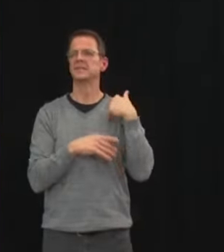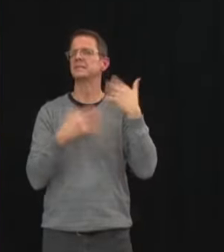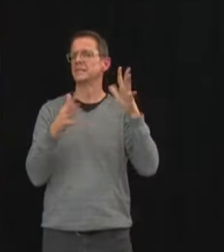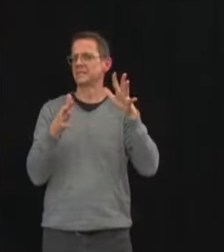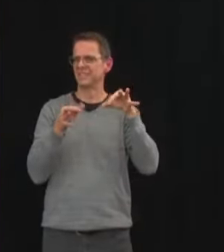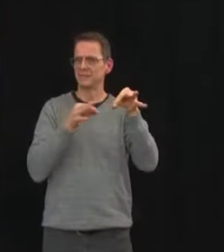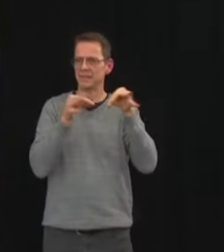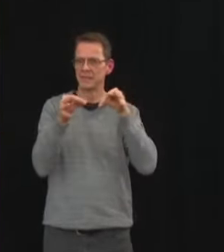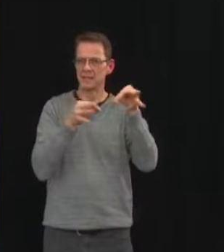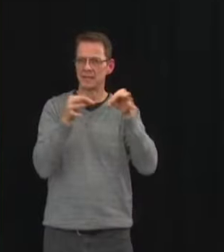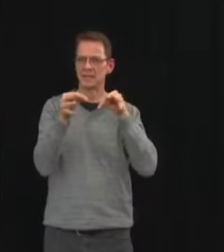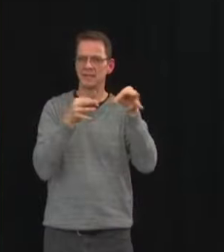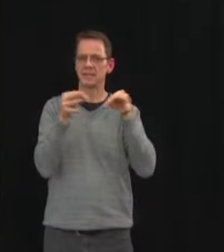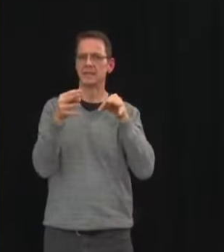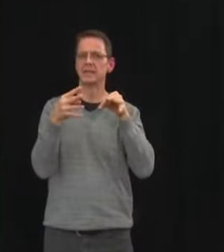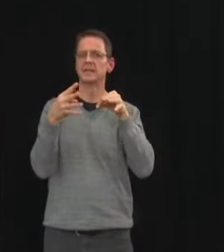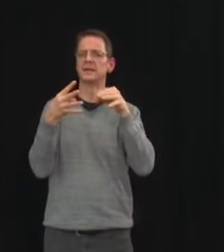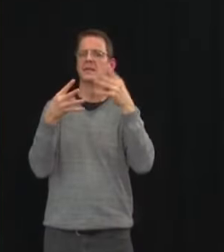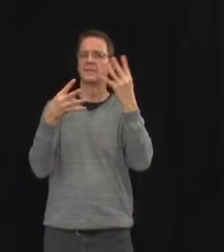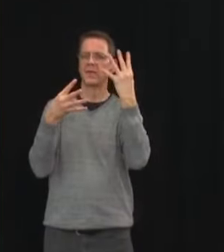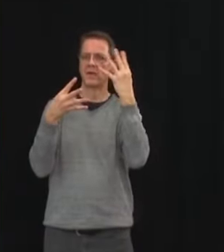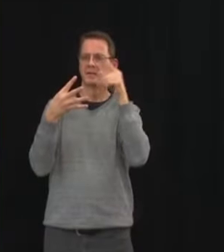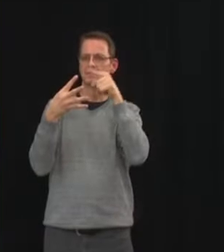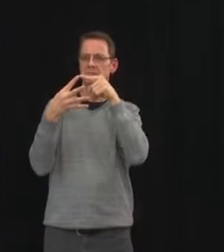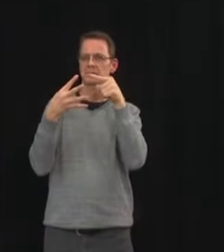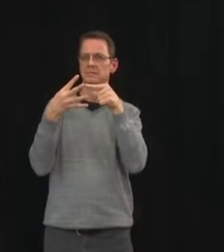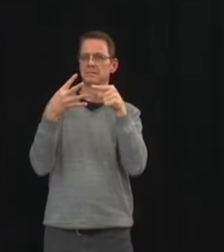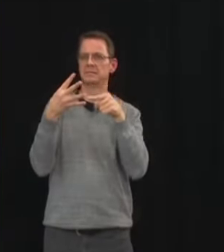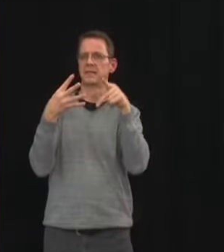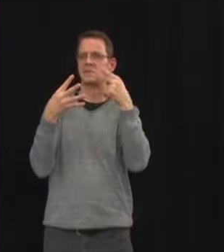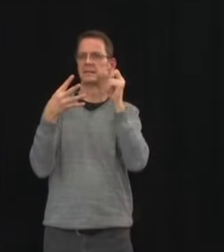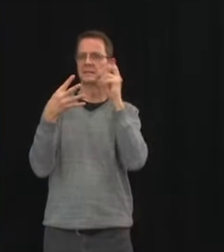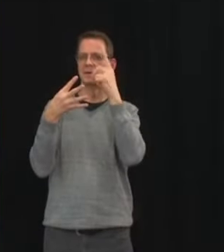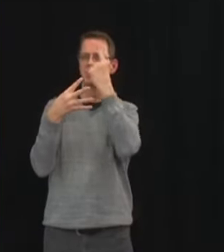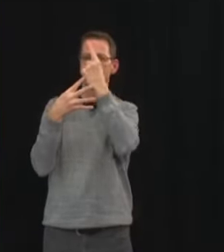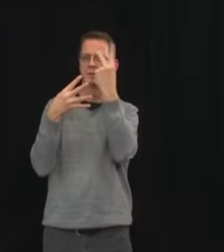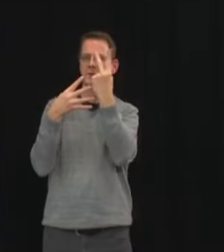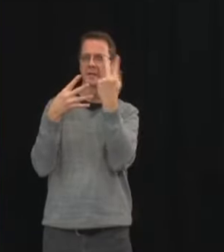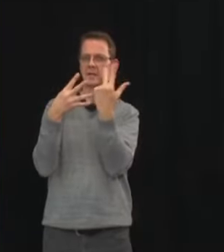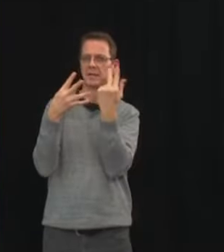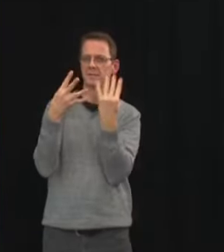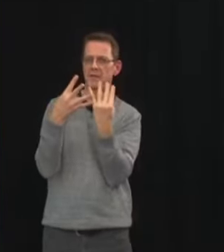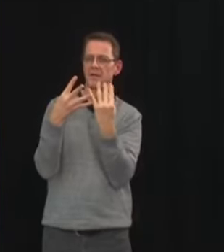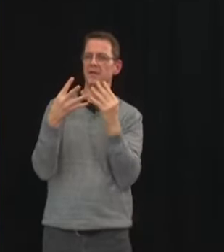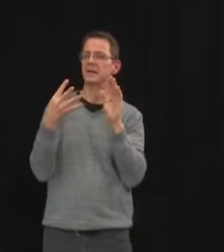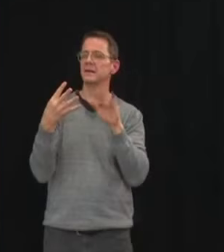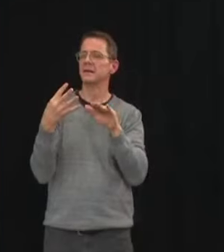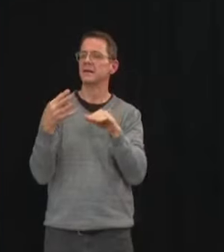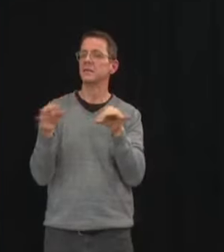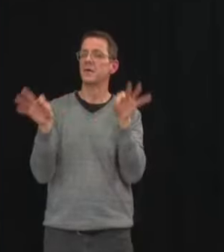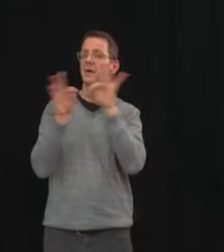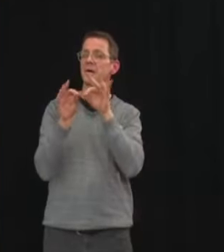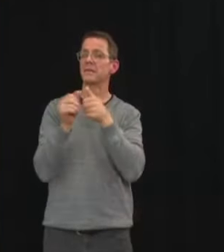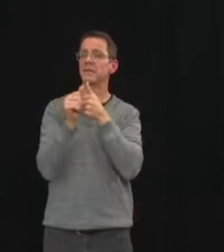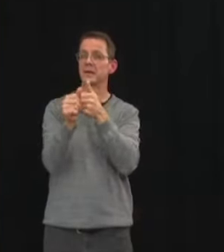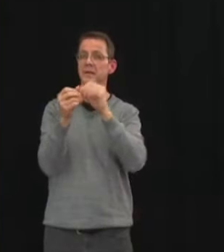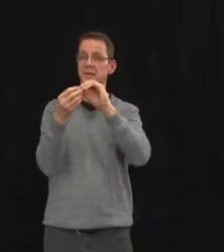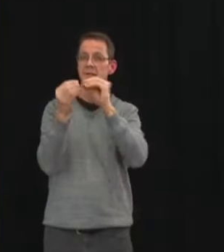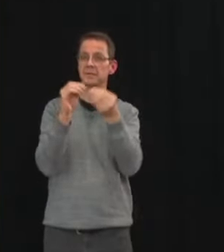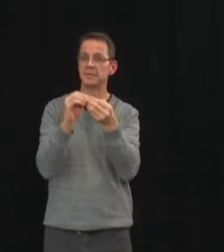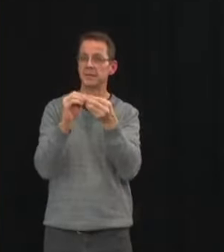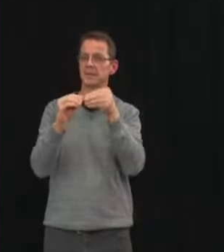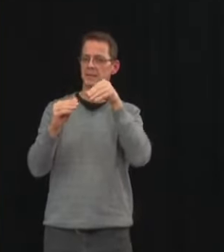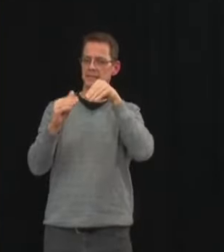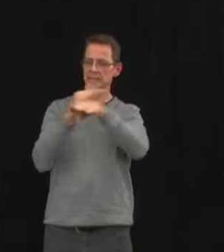reduction in uh who was in how many patients were in hospital but that if we saw cases start to tick back up uh